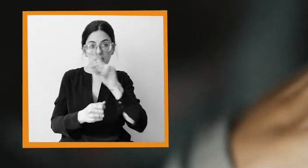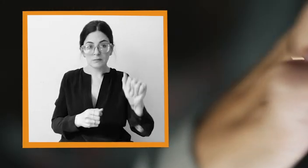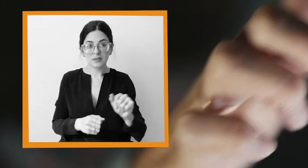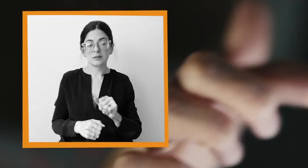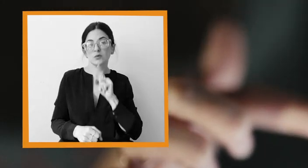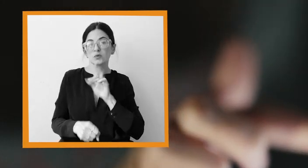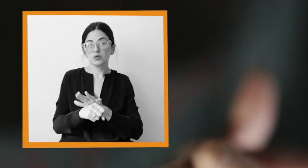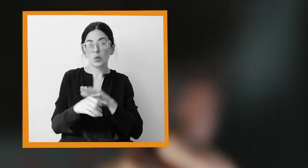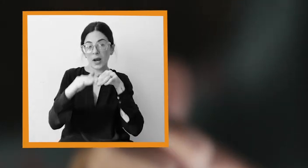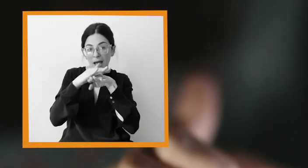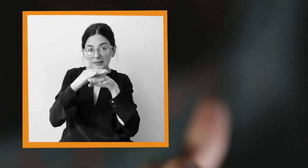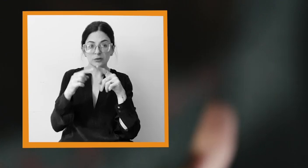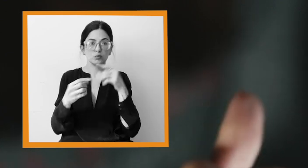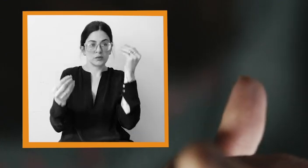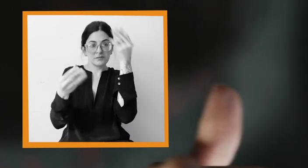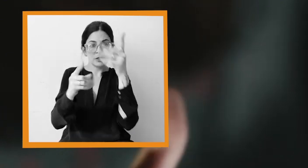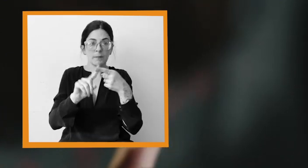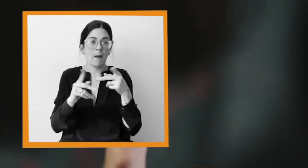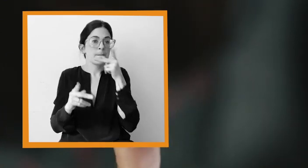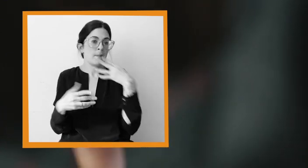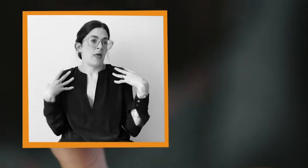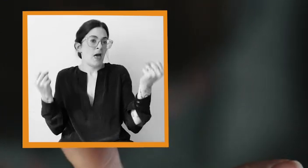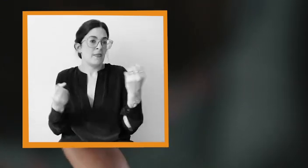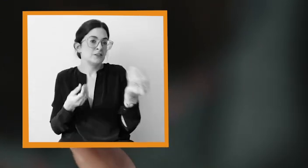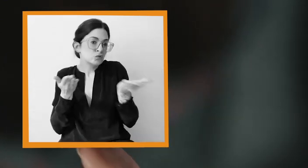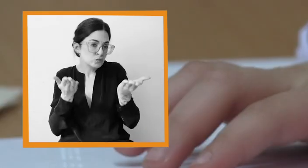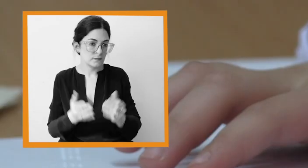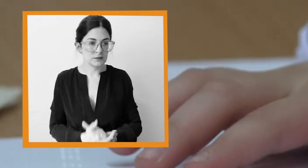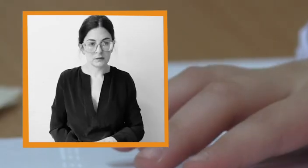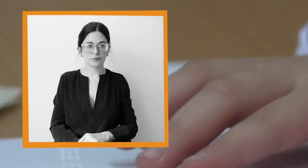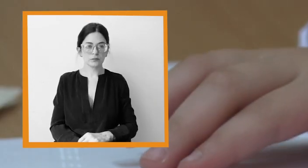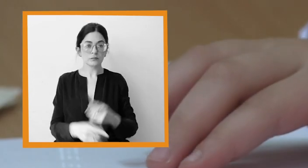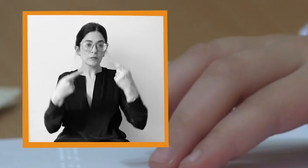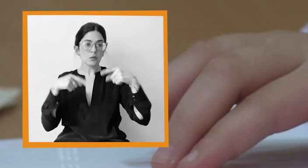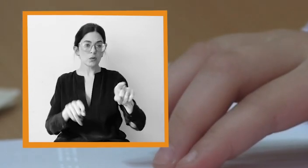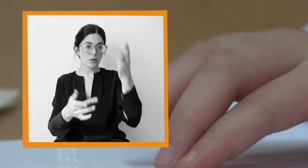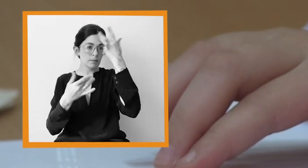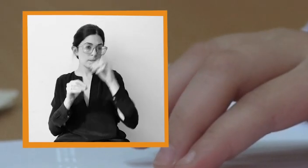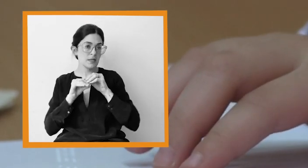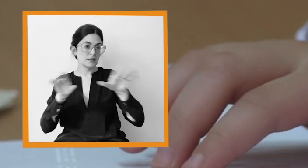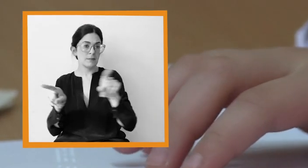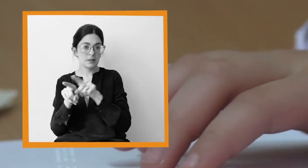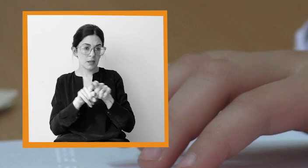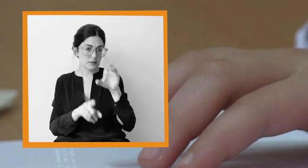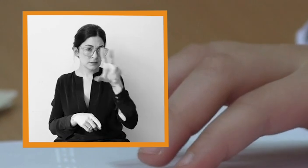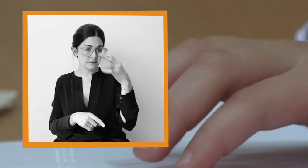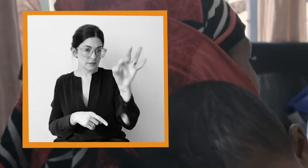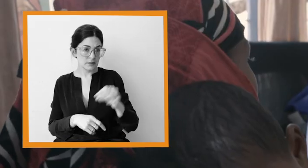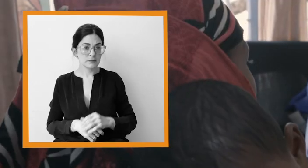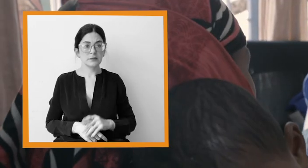partnership with persons with disabilities to ensure dissemination of public health and other response information in accessible